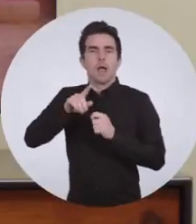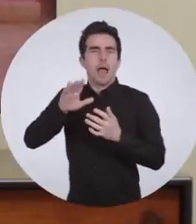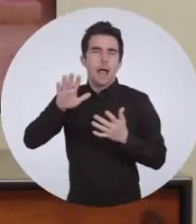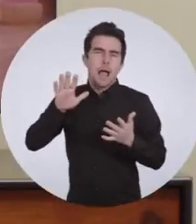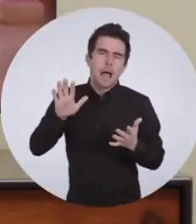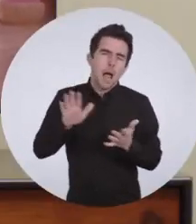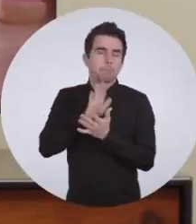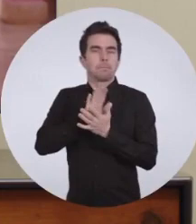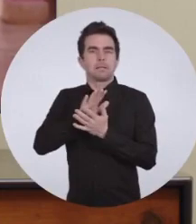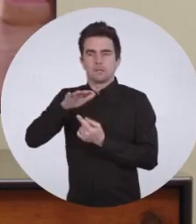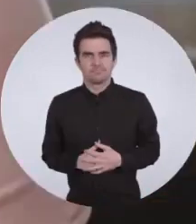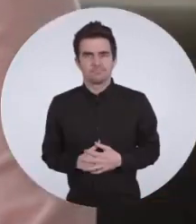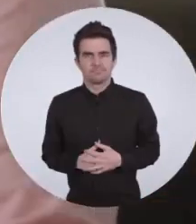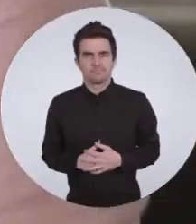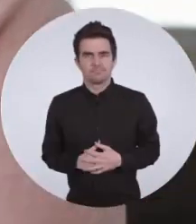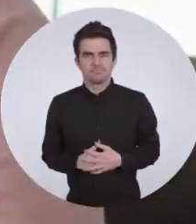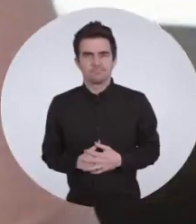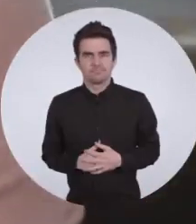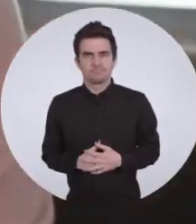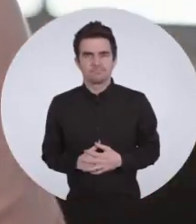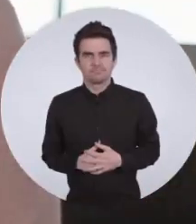the happiest neighborhood in the world.